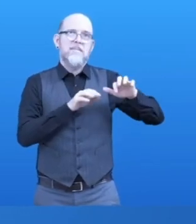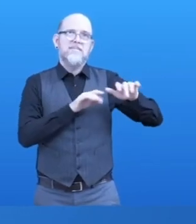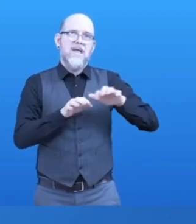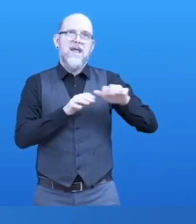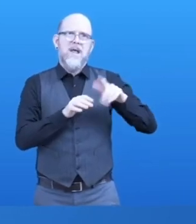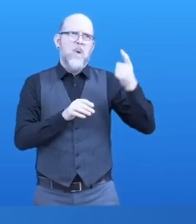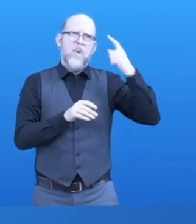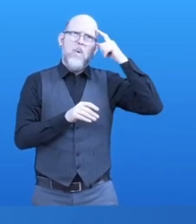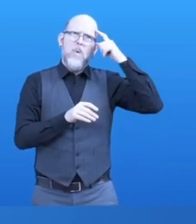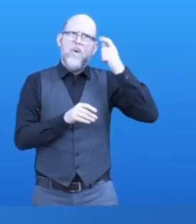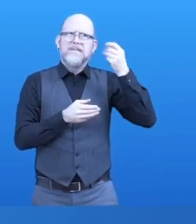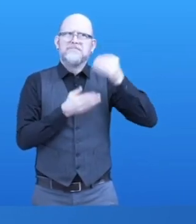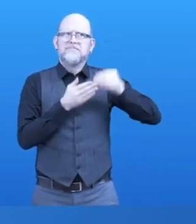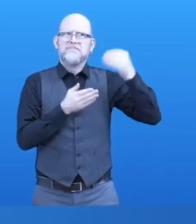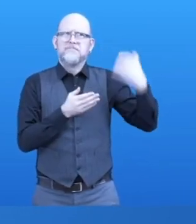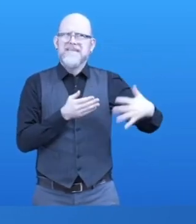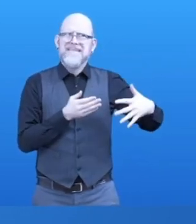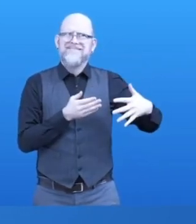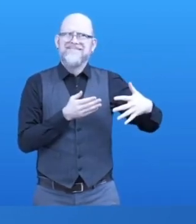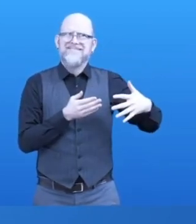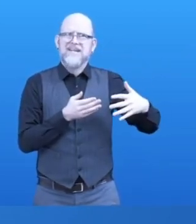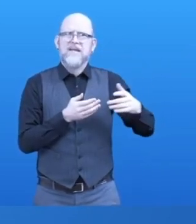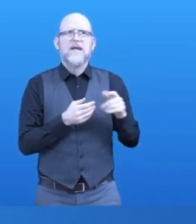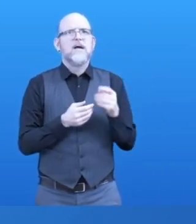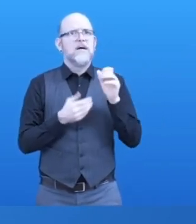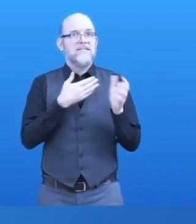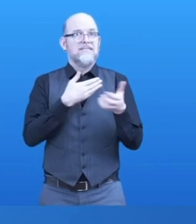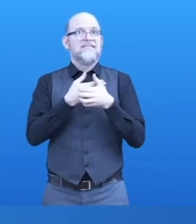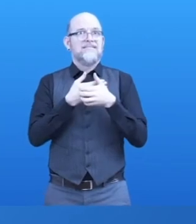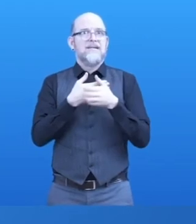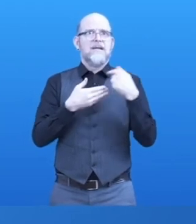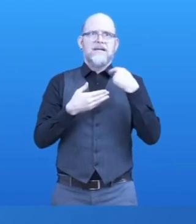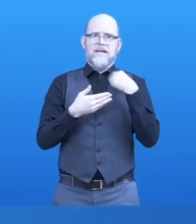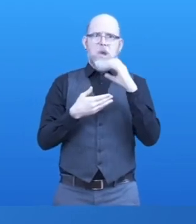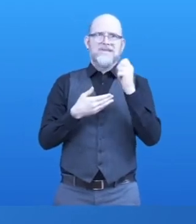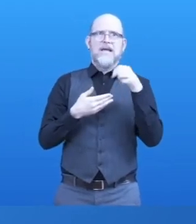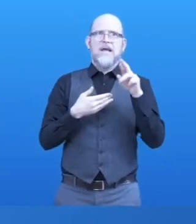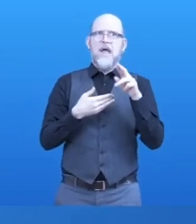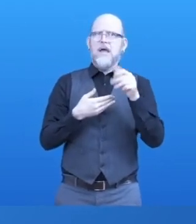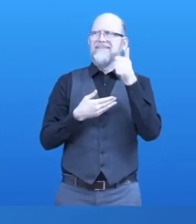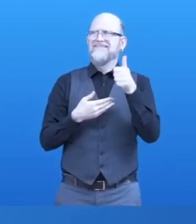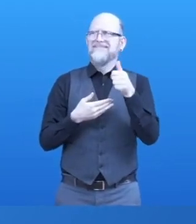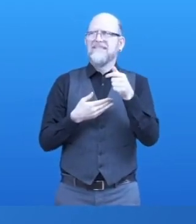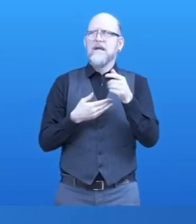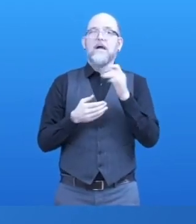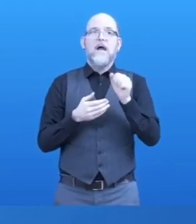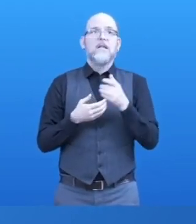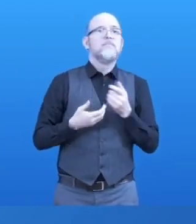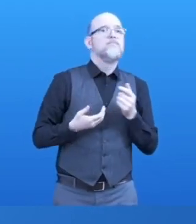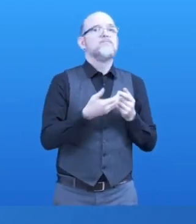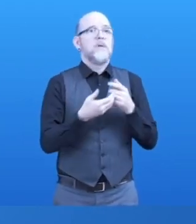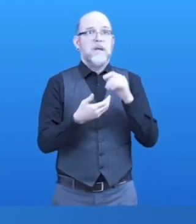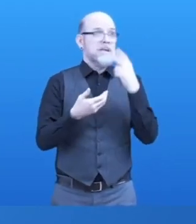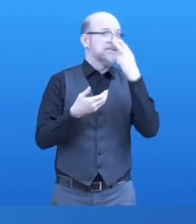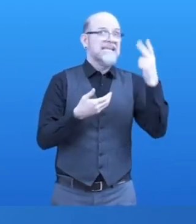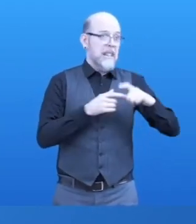discrete, fast and accurate. The entry is not sensitive to noise and can be made while standing